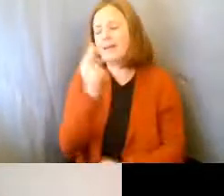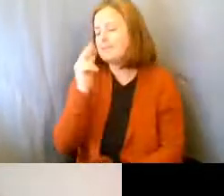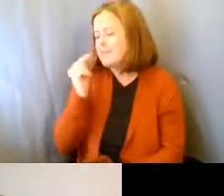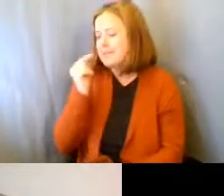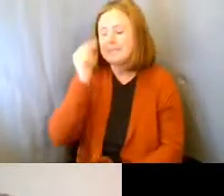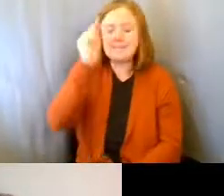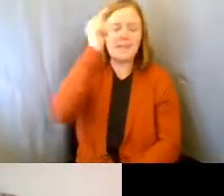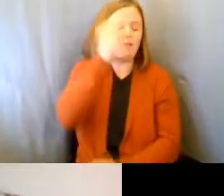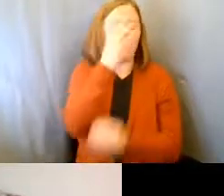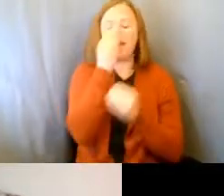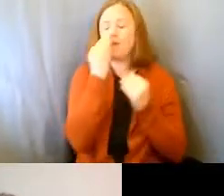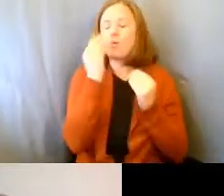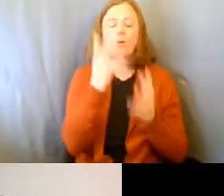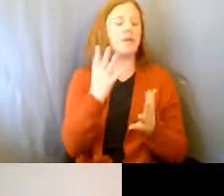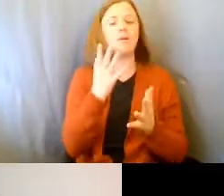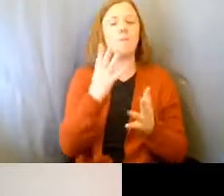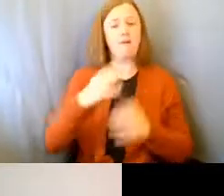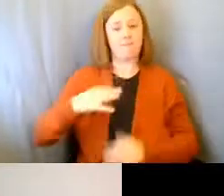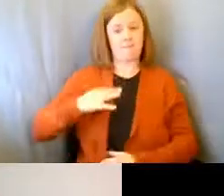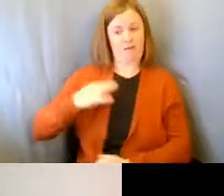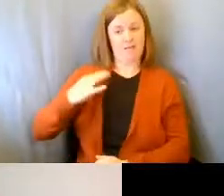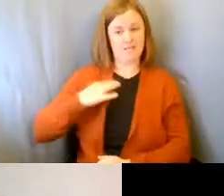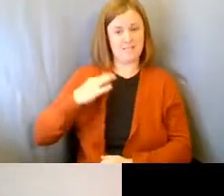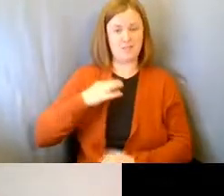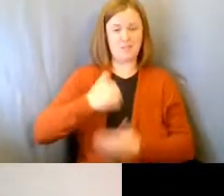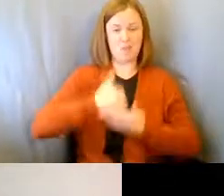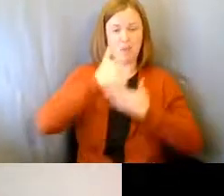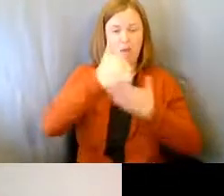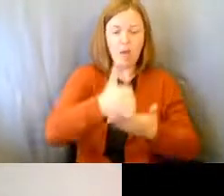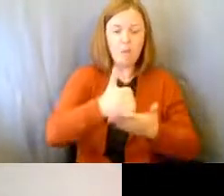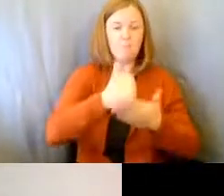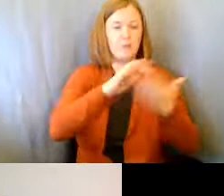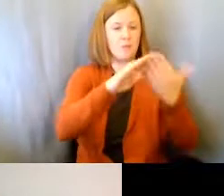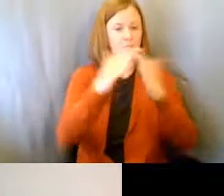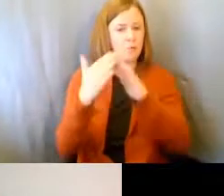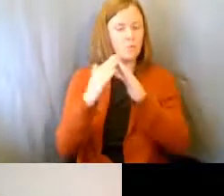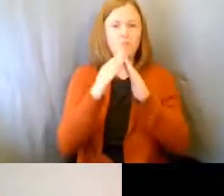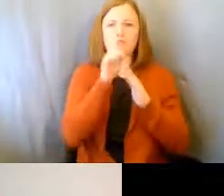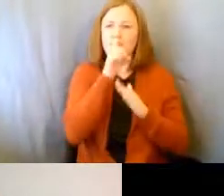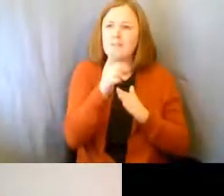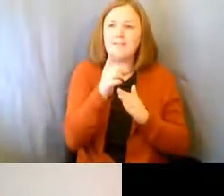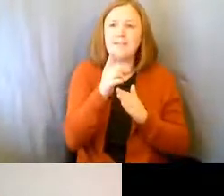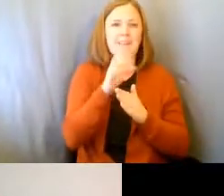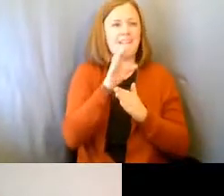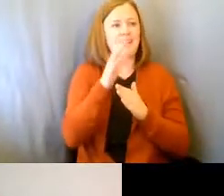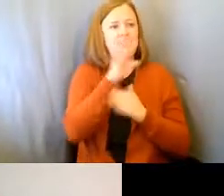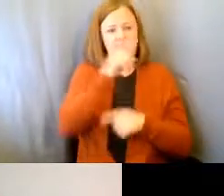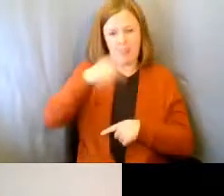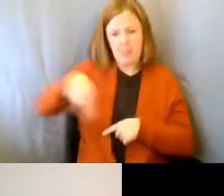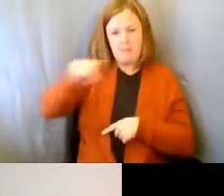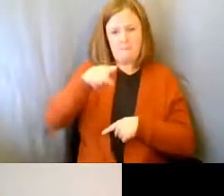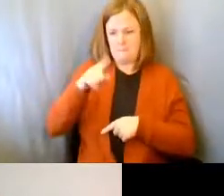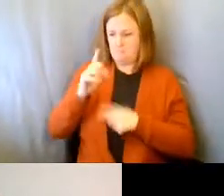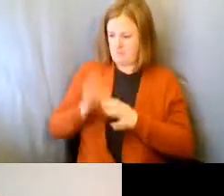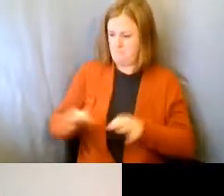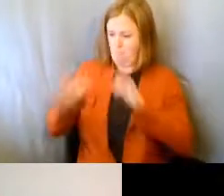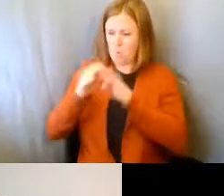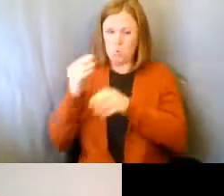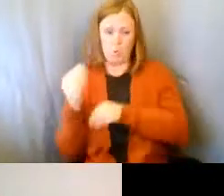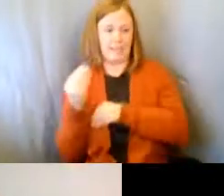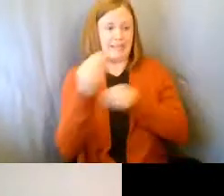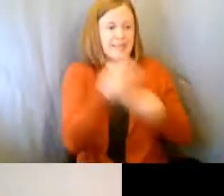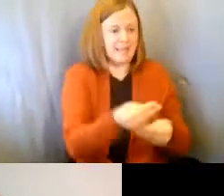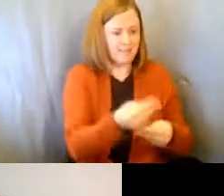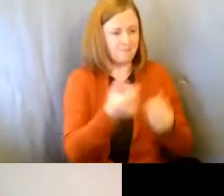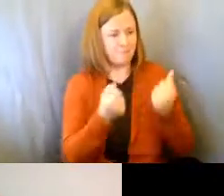nephew, volunteering in the community, finding a way to make them the important one that's giving to others